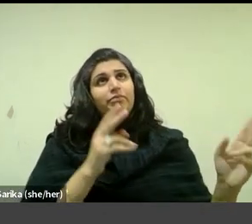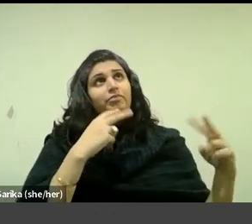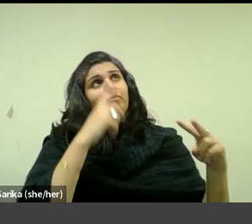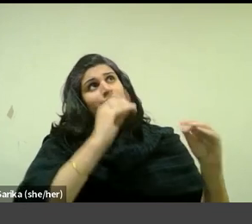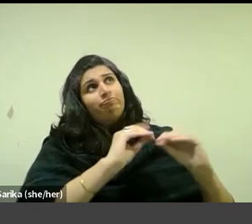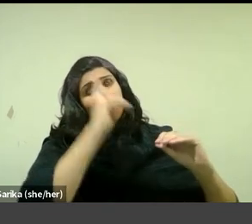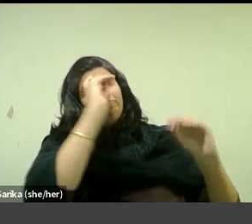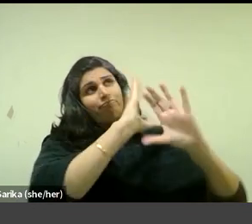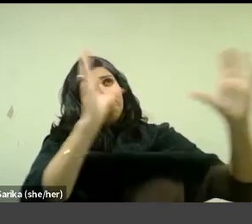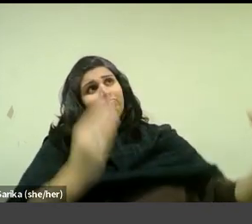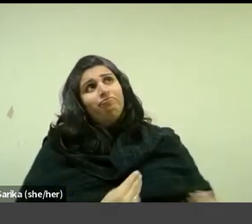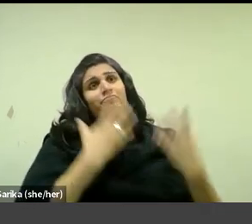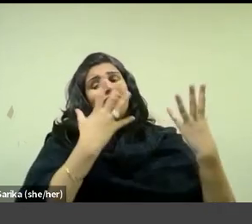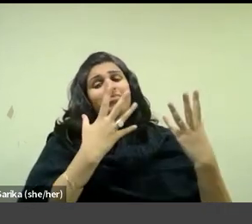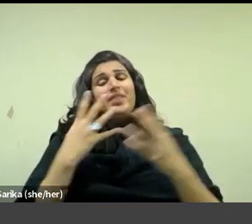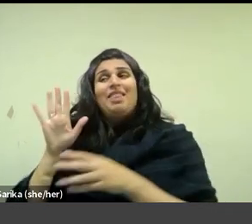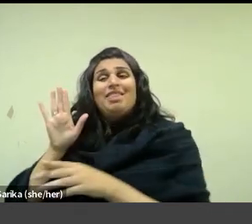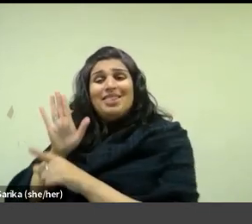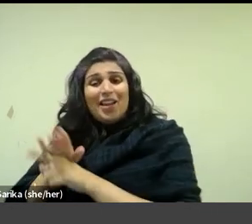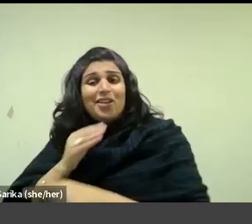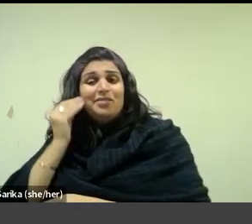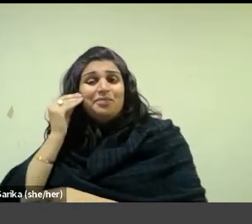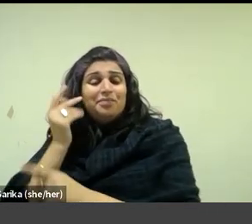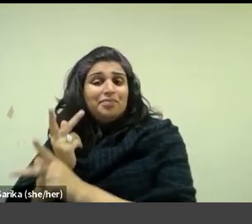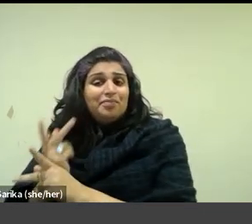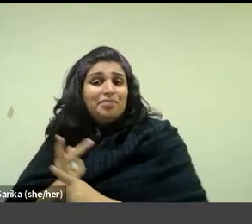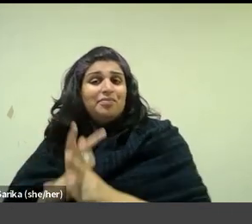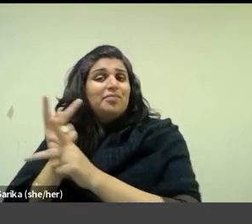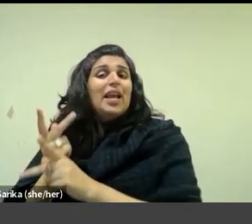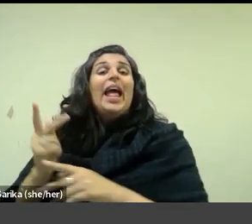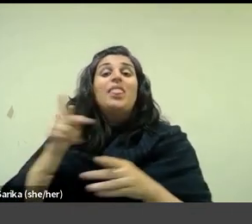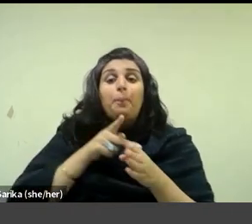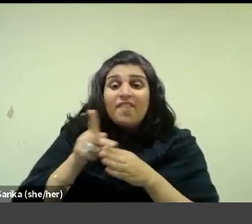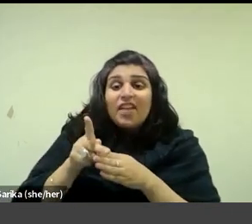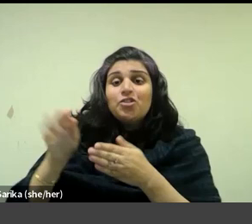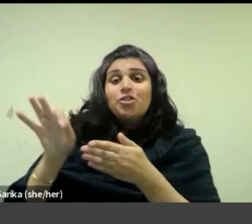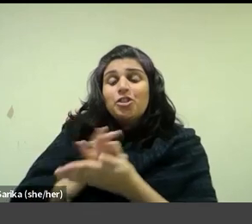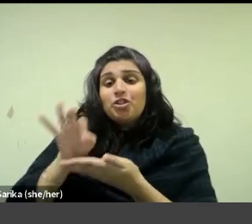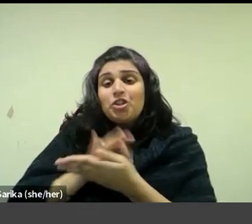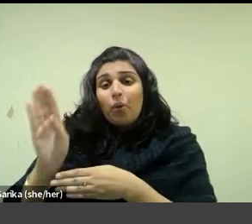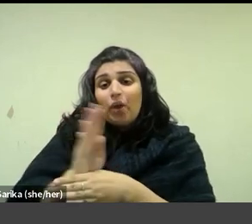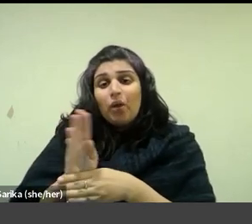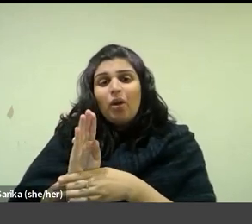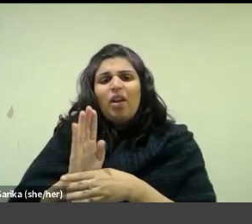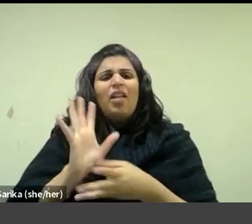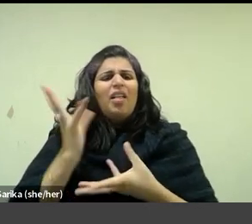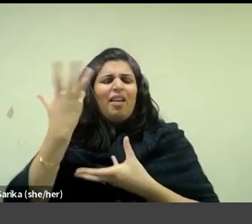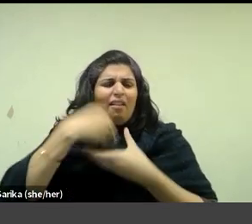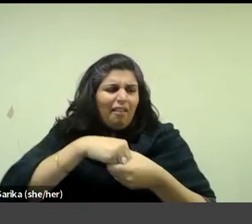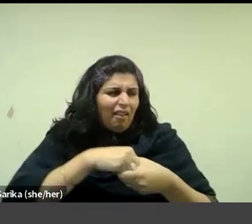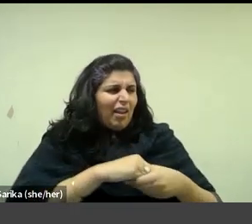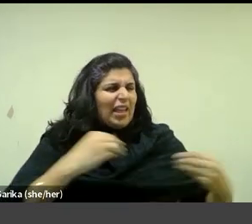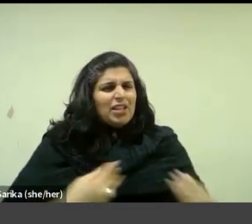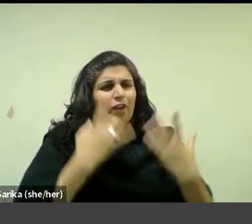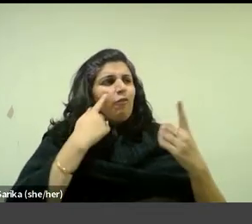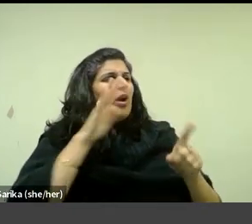domestic labour and the professional female work of the sewing atelier that formed the motifs at the core of Vuillard's earliest